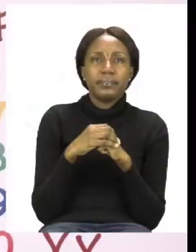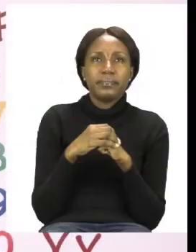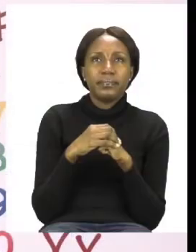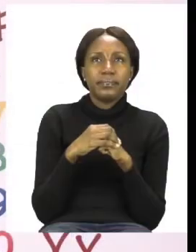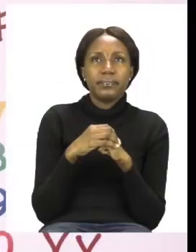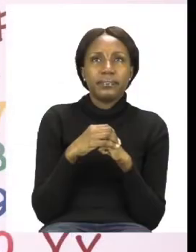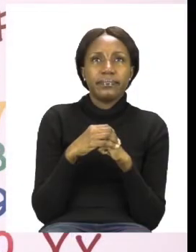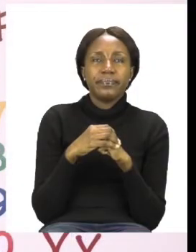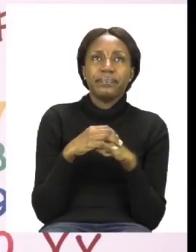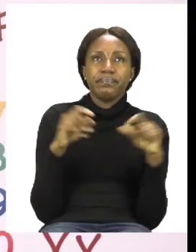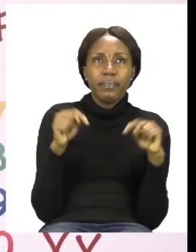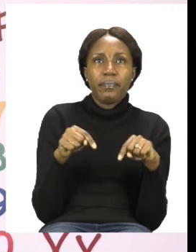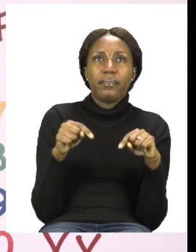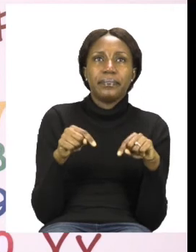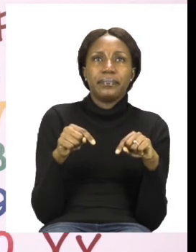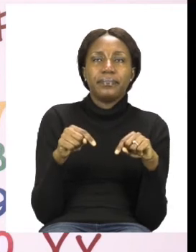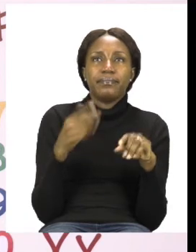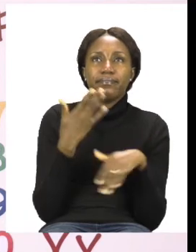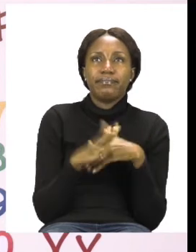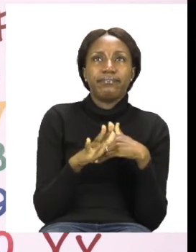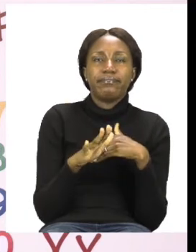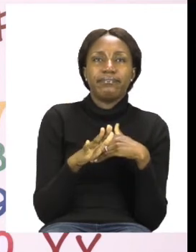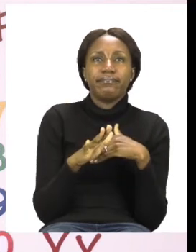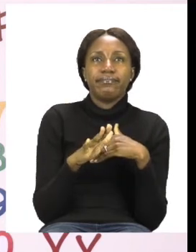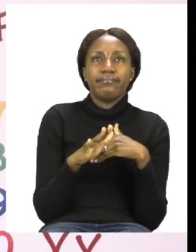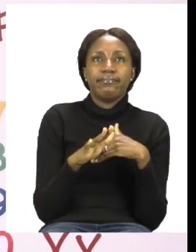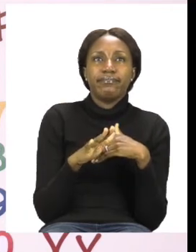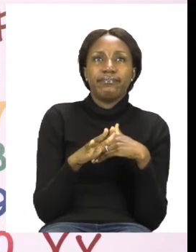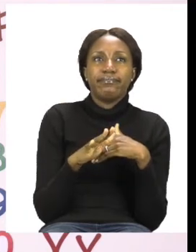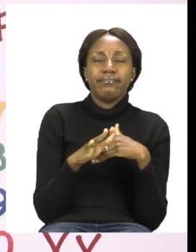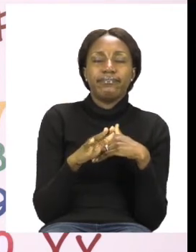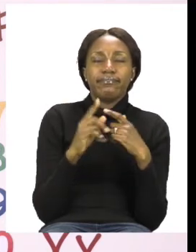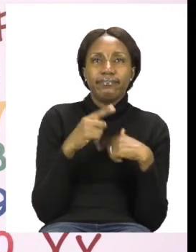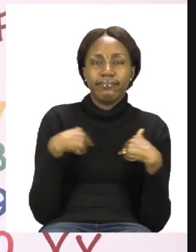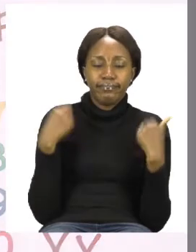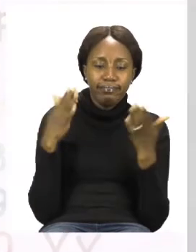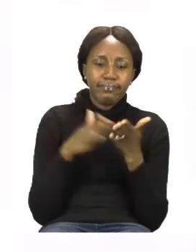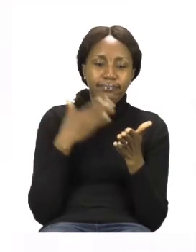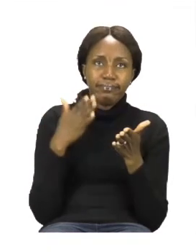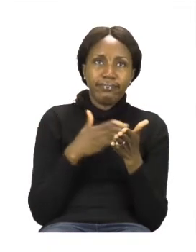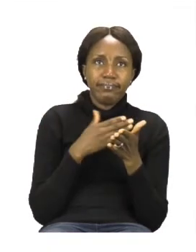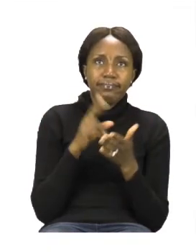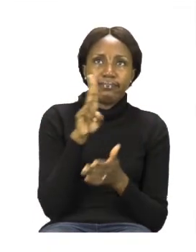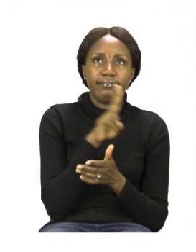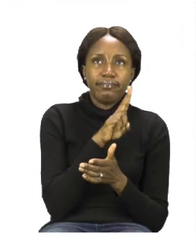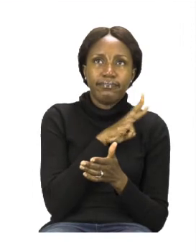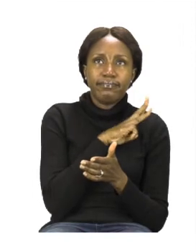Now, boys and girls, to end our lesson today, we are going to go to page 30.